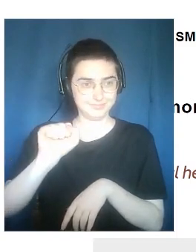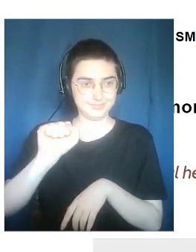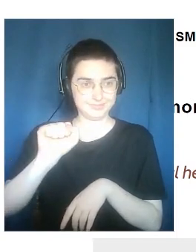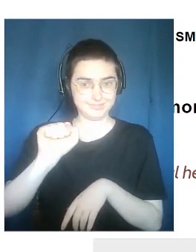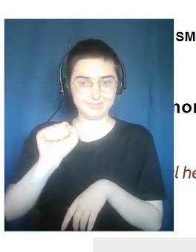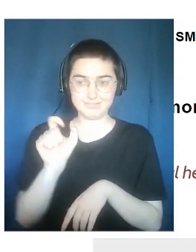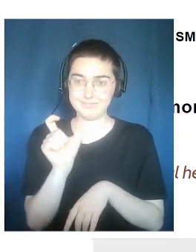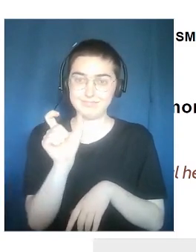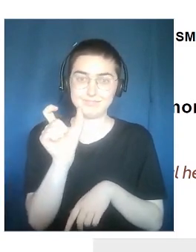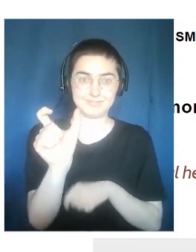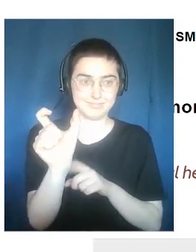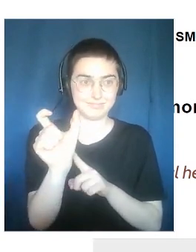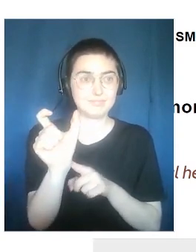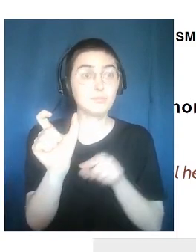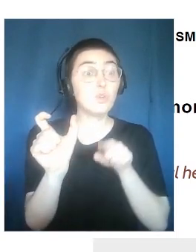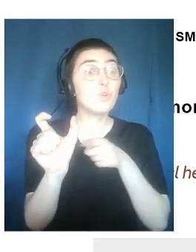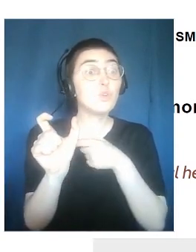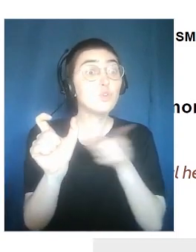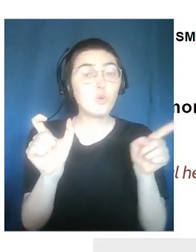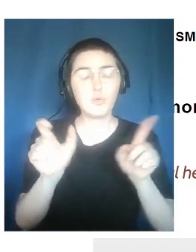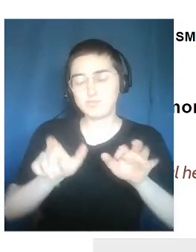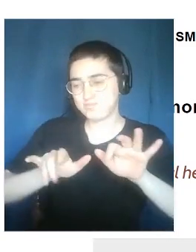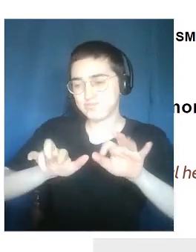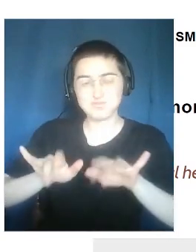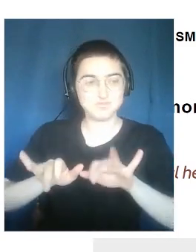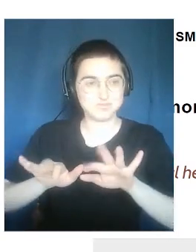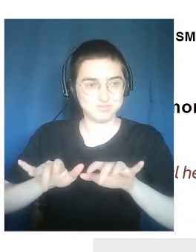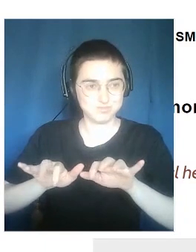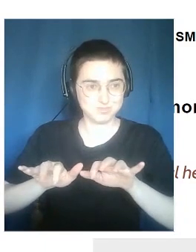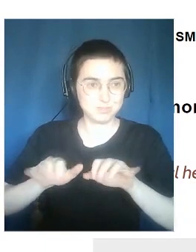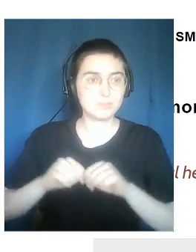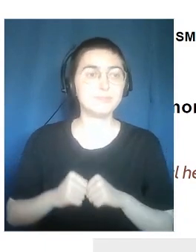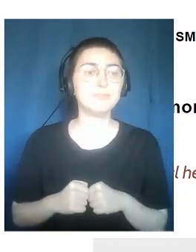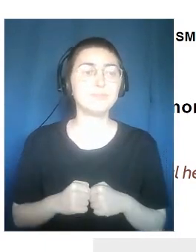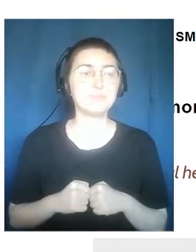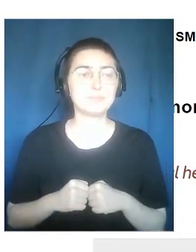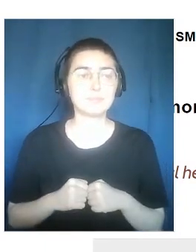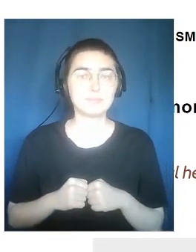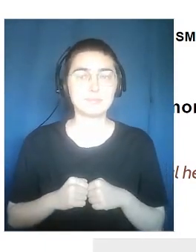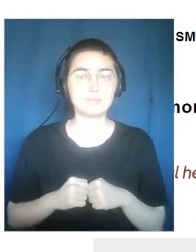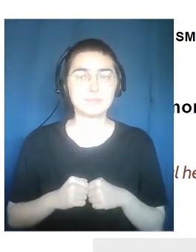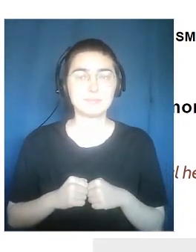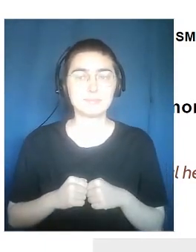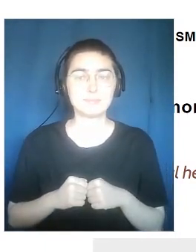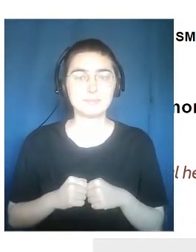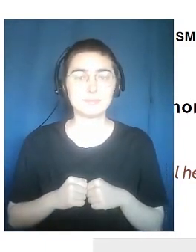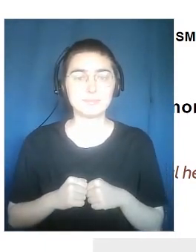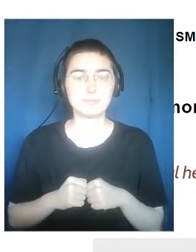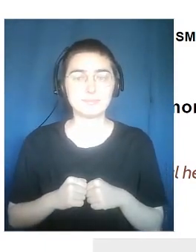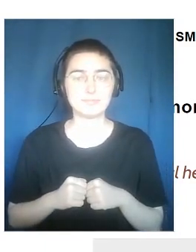Write a word in chat as fast as possible, please.